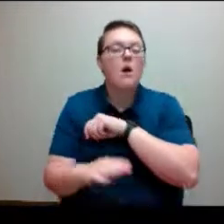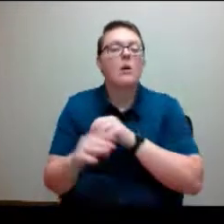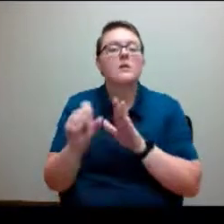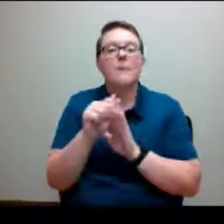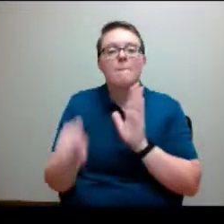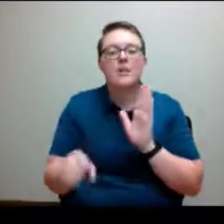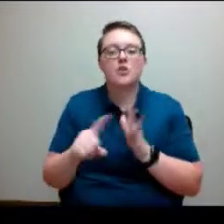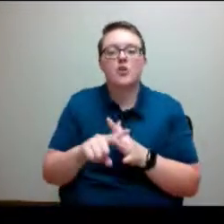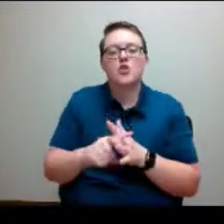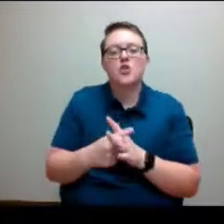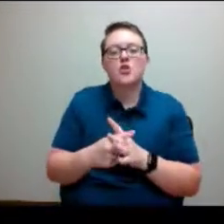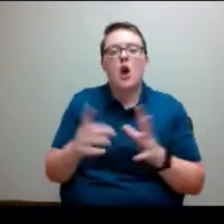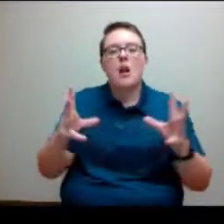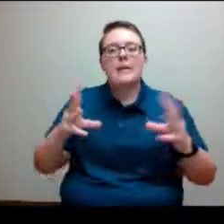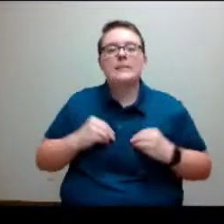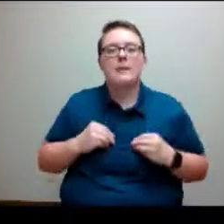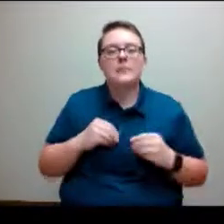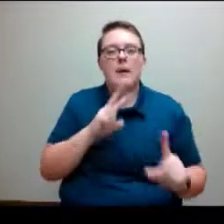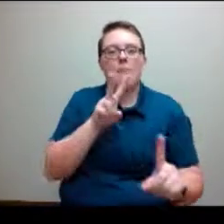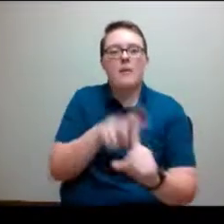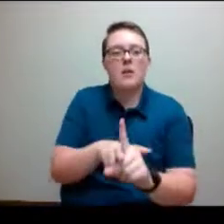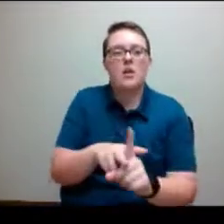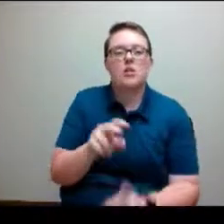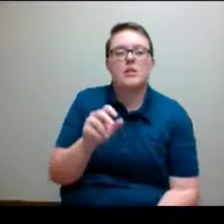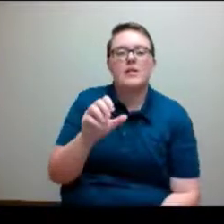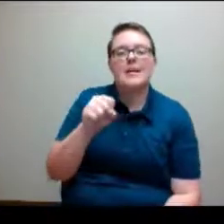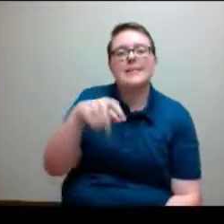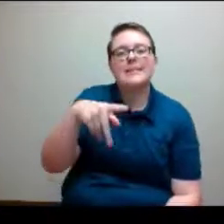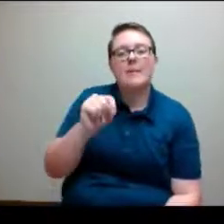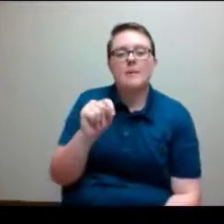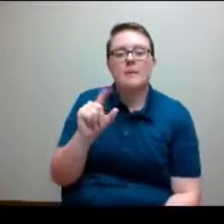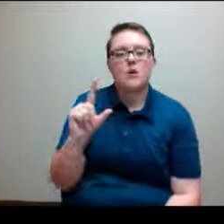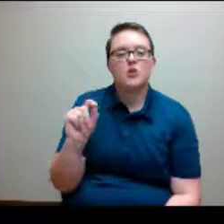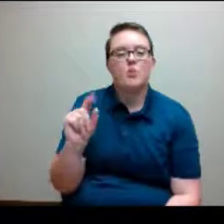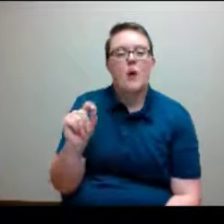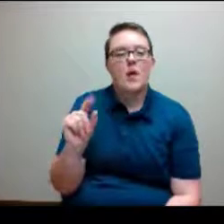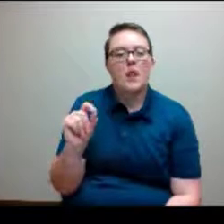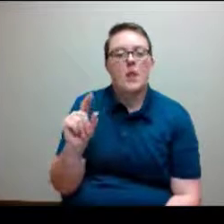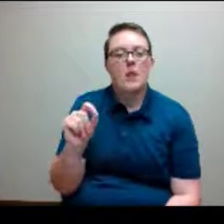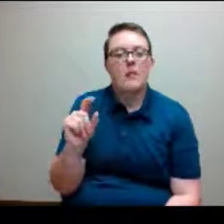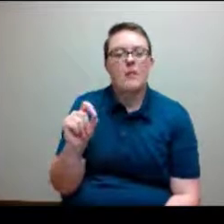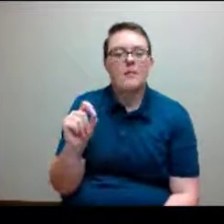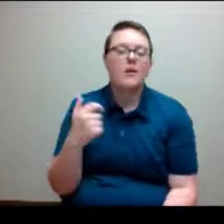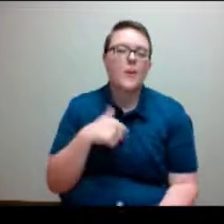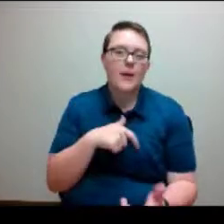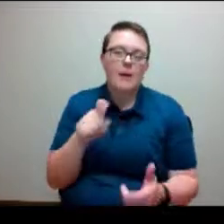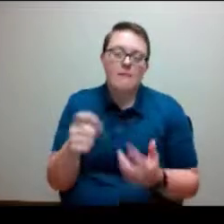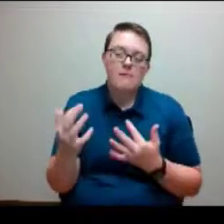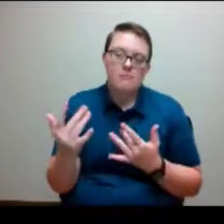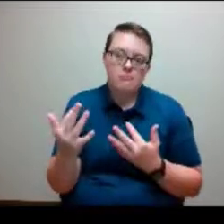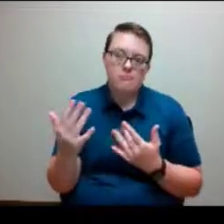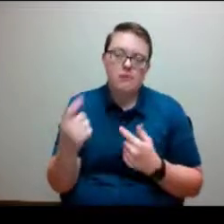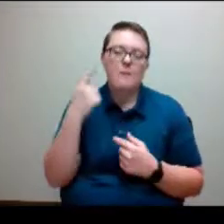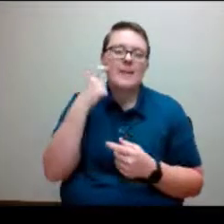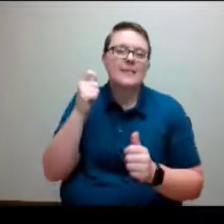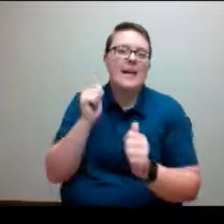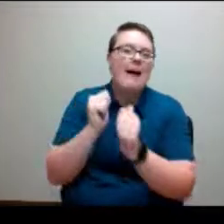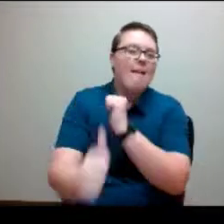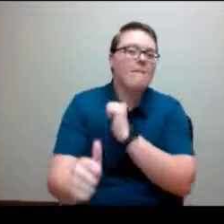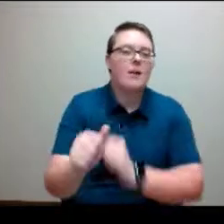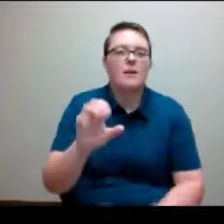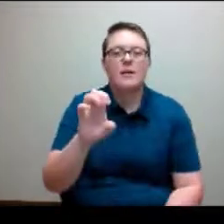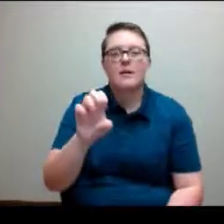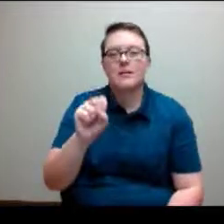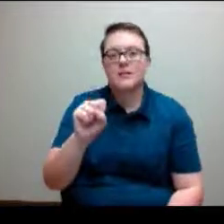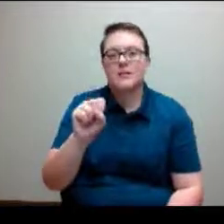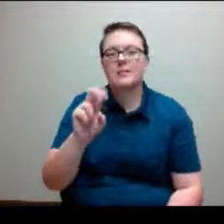because we have to wait until after the census date has passed. And then from there, the link